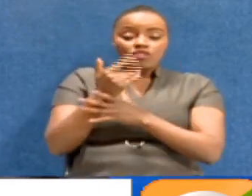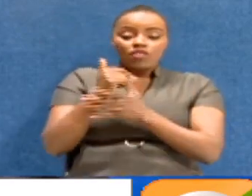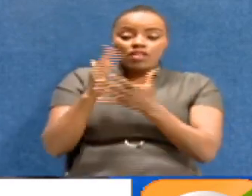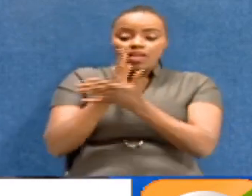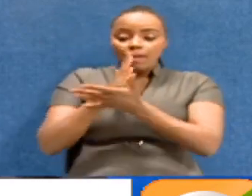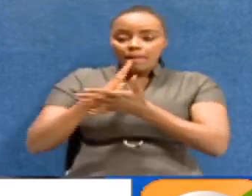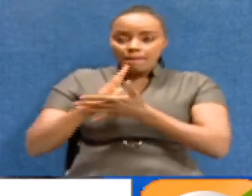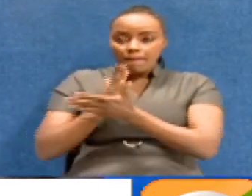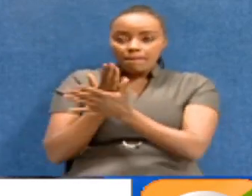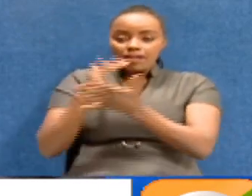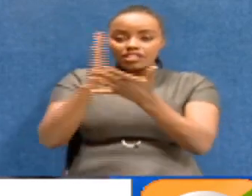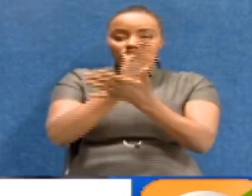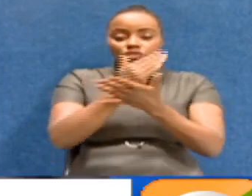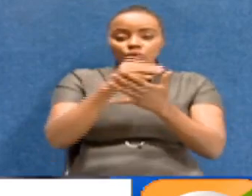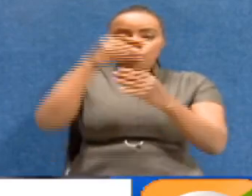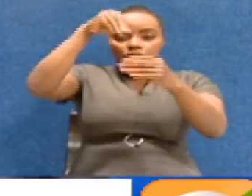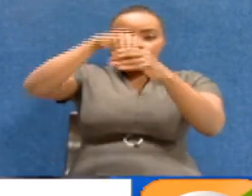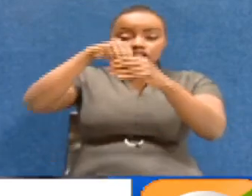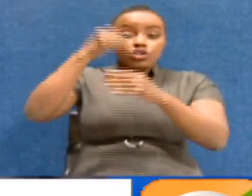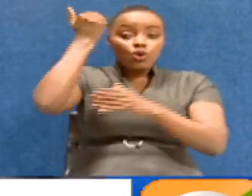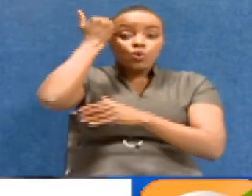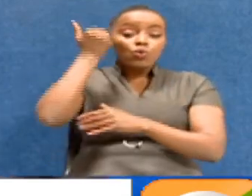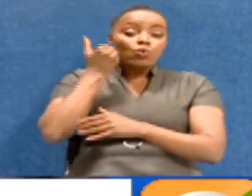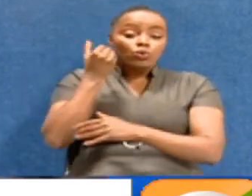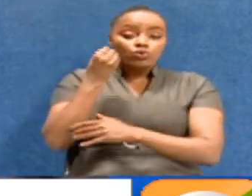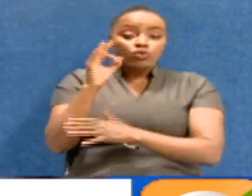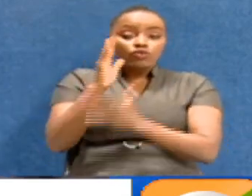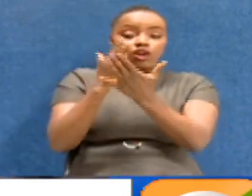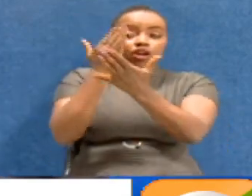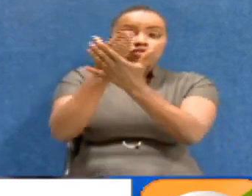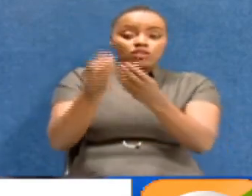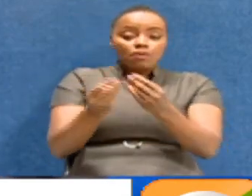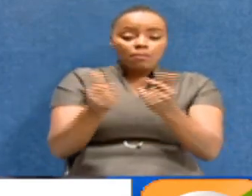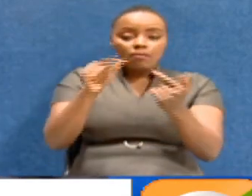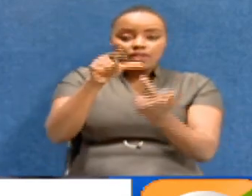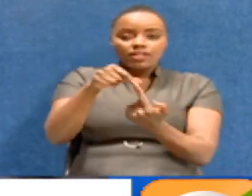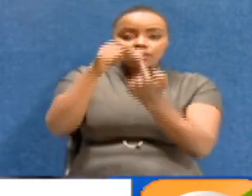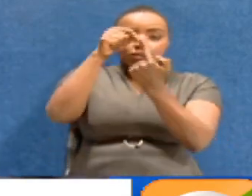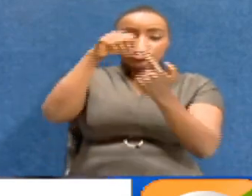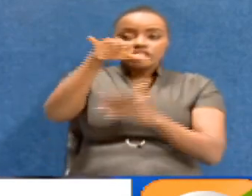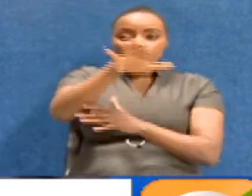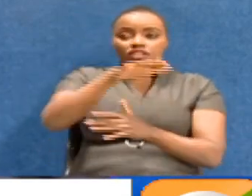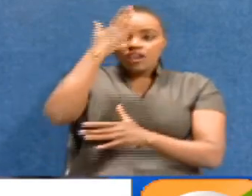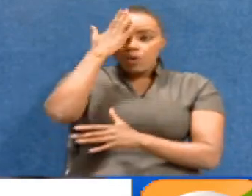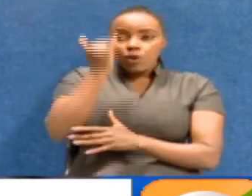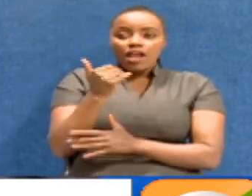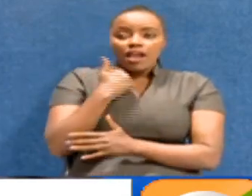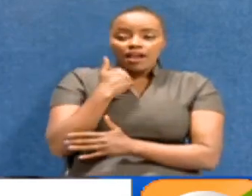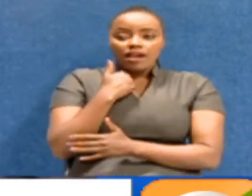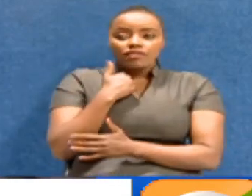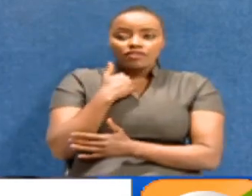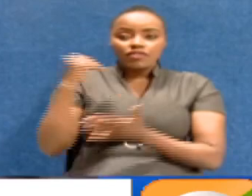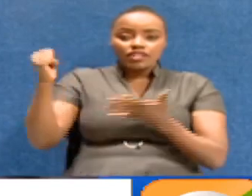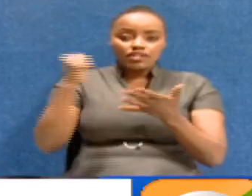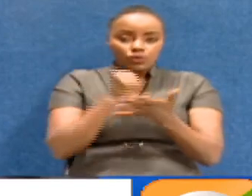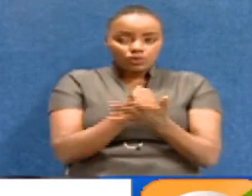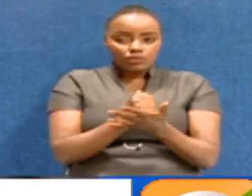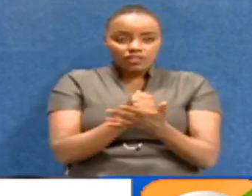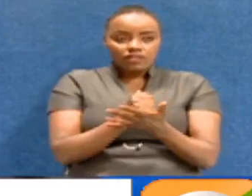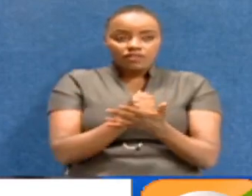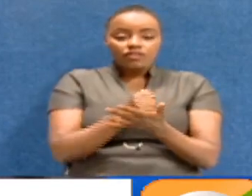this Court of Appeal. Yeah. To address these specialist areas so that we can have recruitment